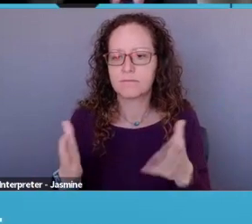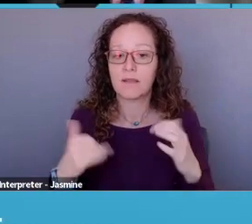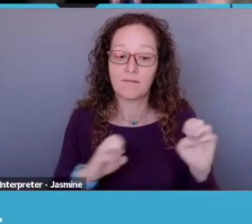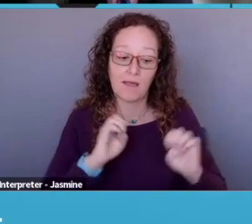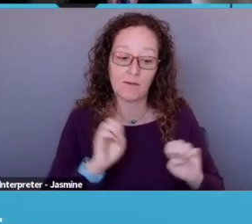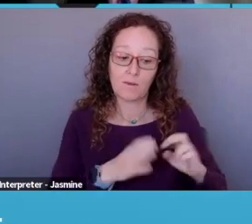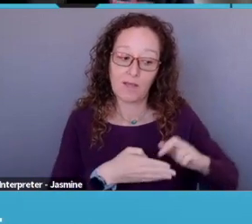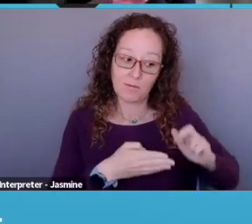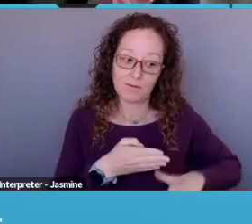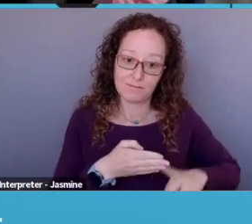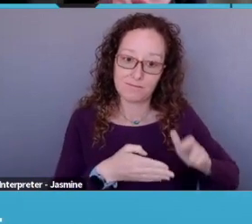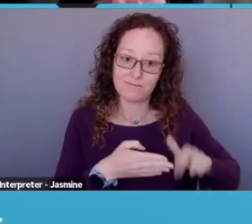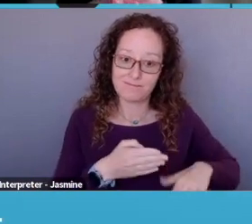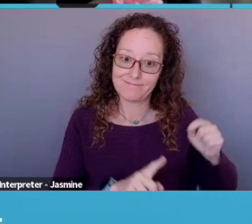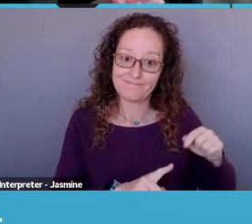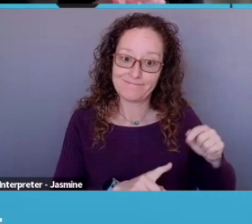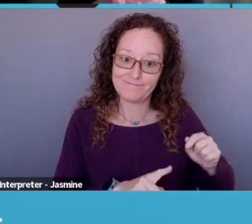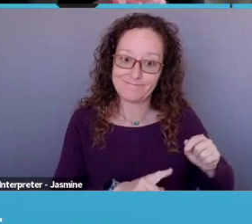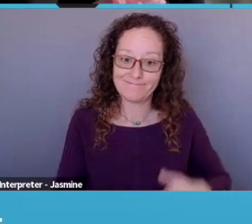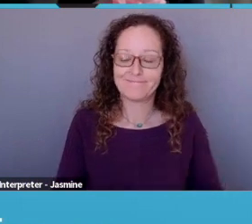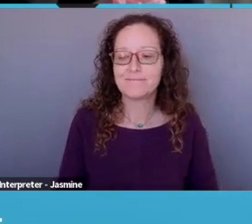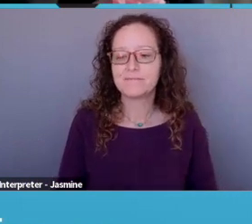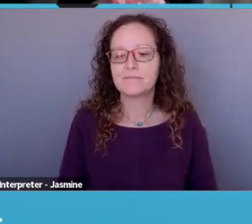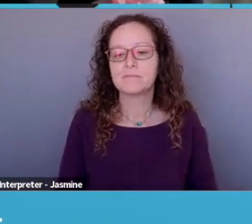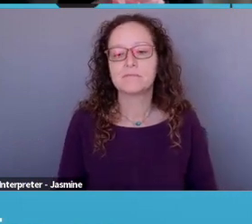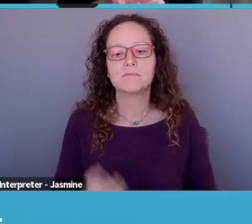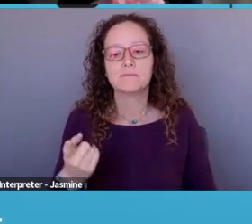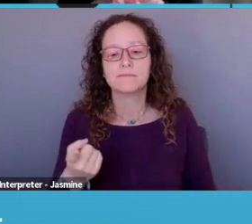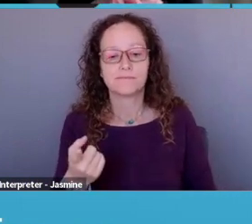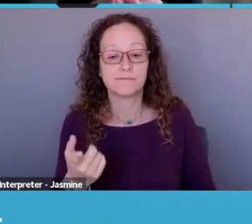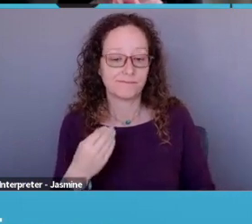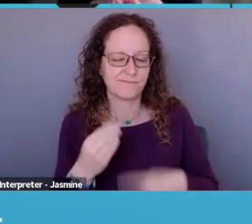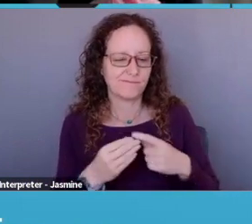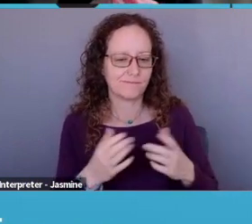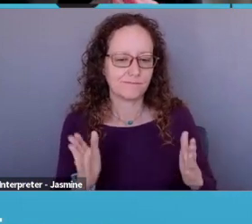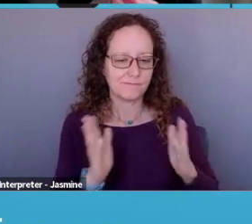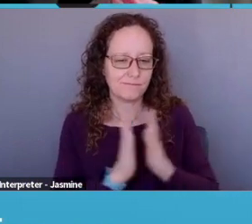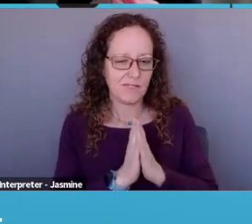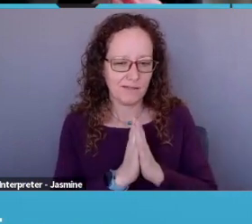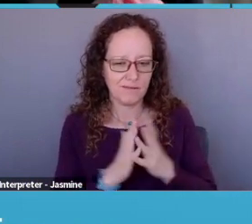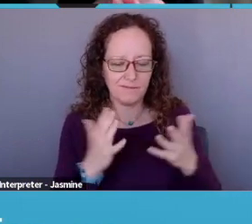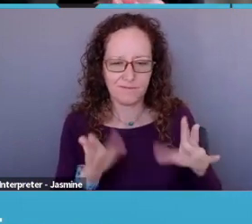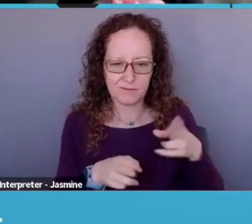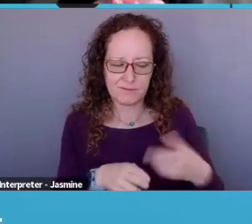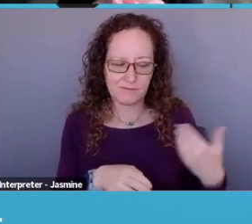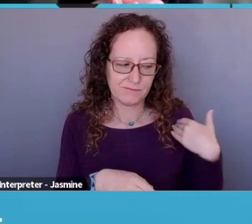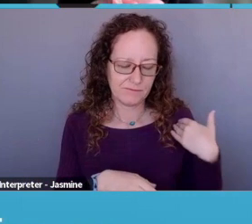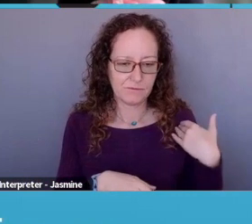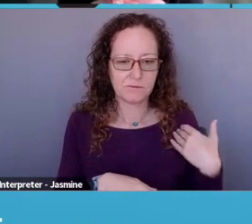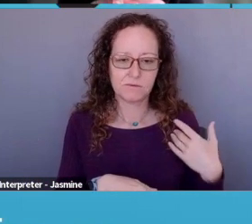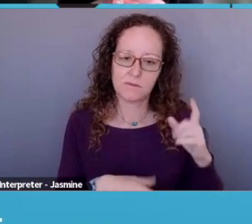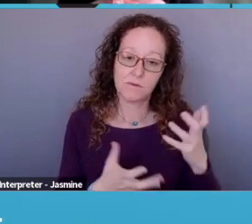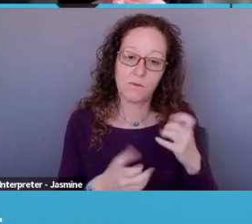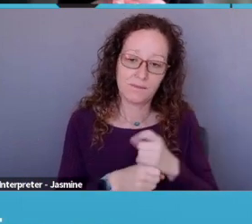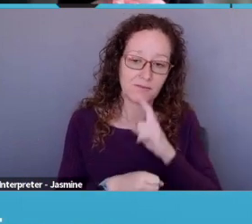Um, this slide is about, uh, the ask, which I talked about earlier, um, and make sure you're specific about what you